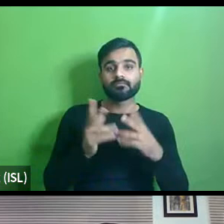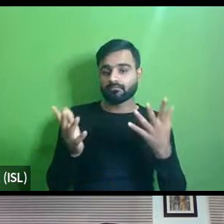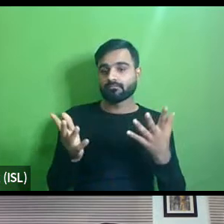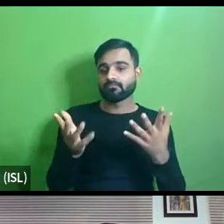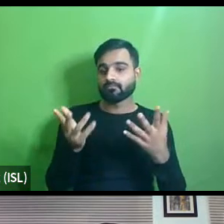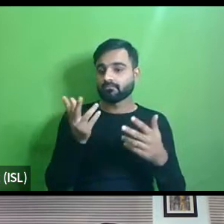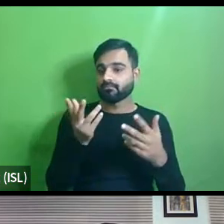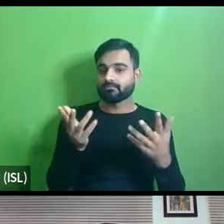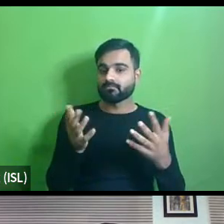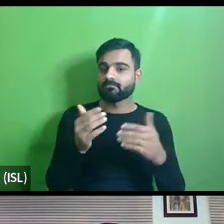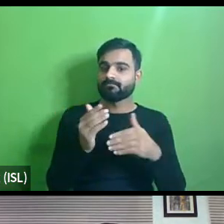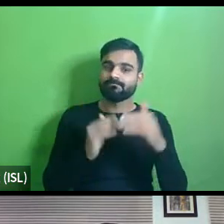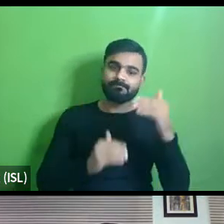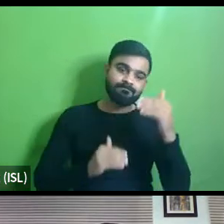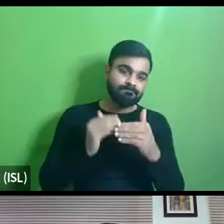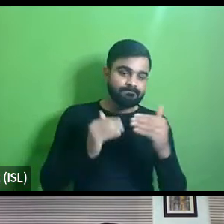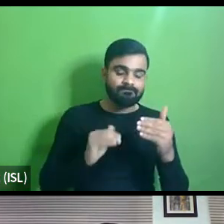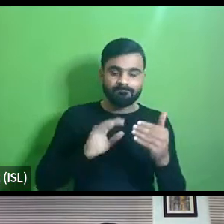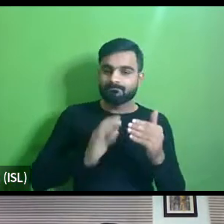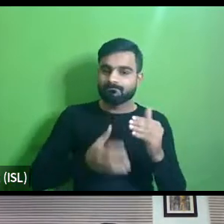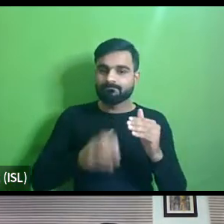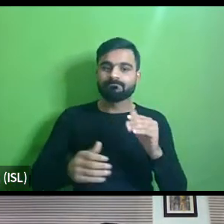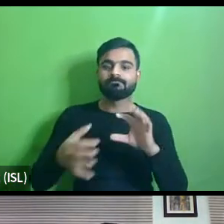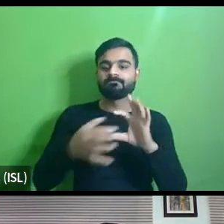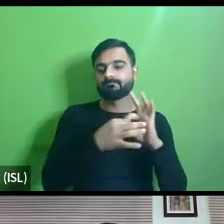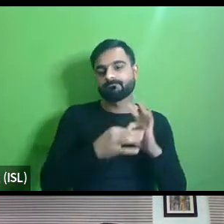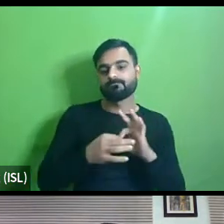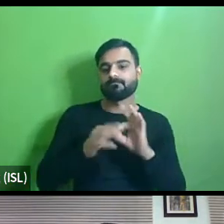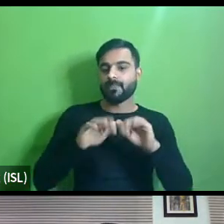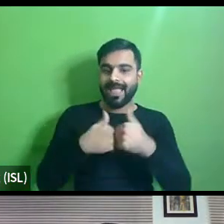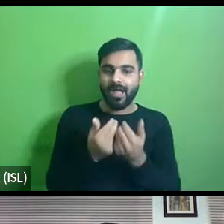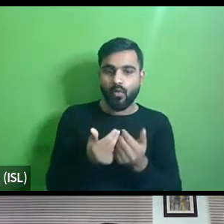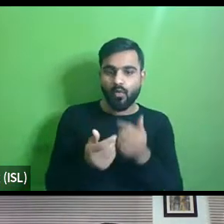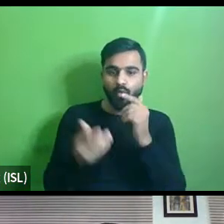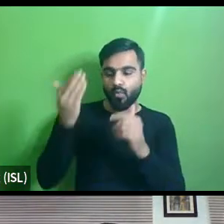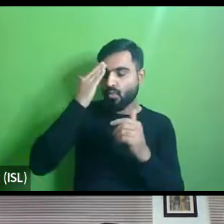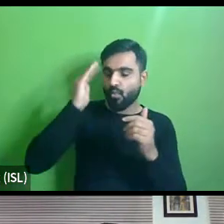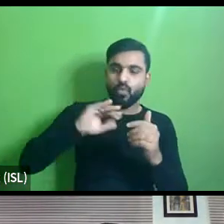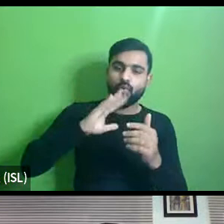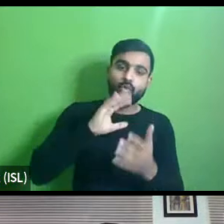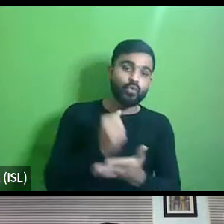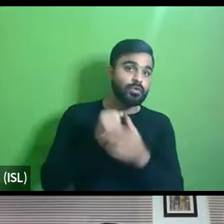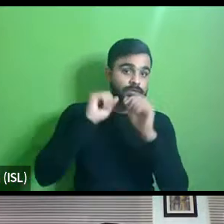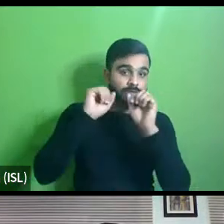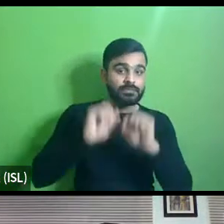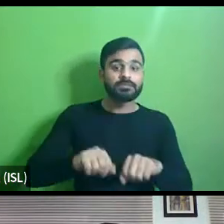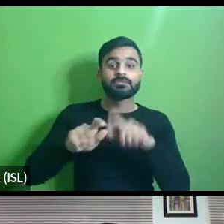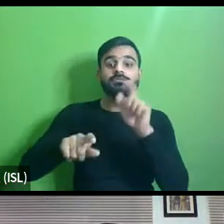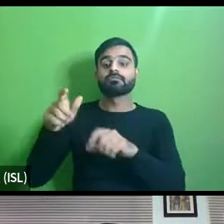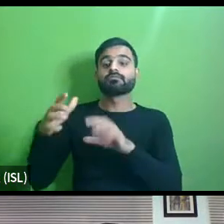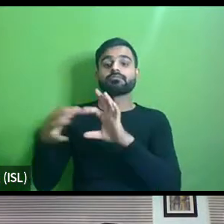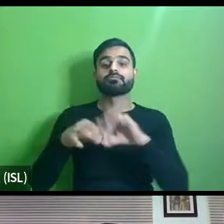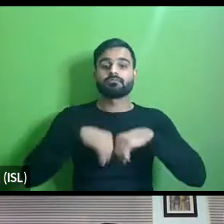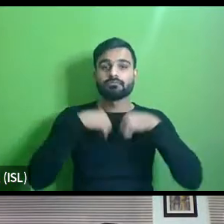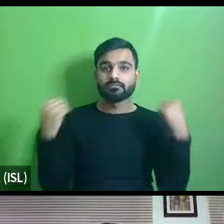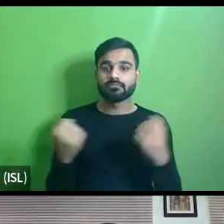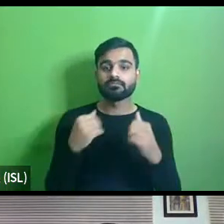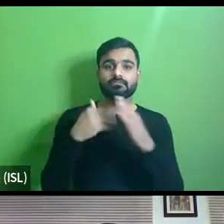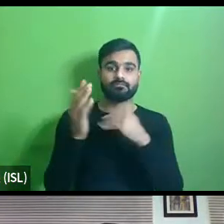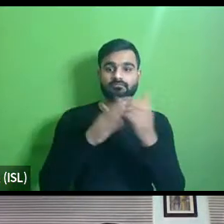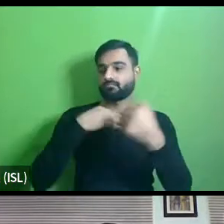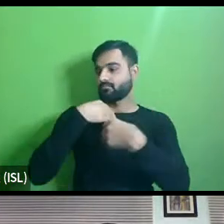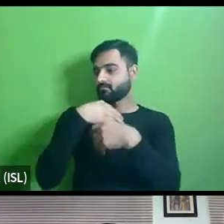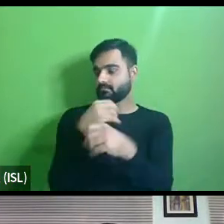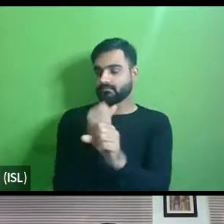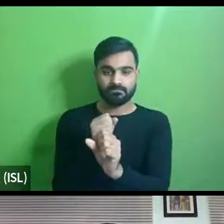grappling with these kind of problems as to how do we ensure that you know those targets get built out and